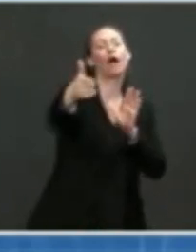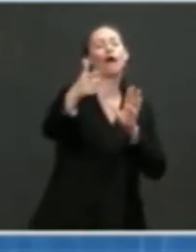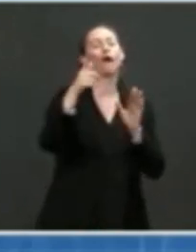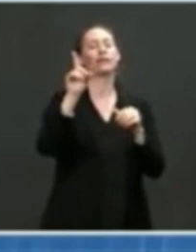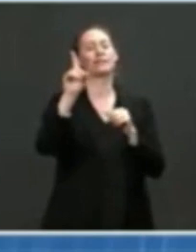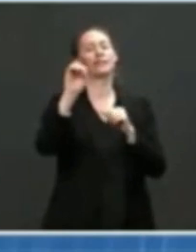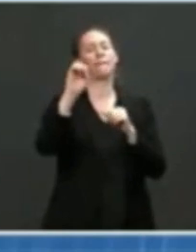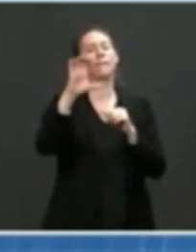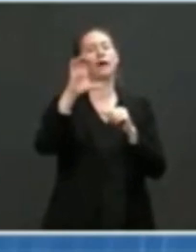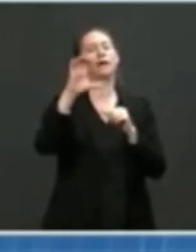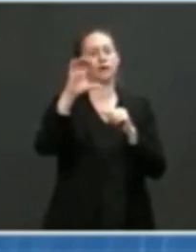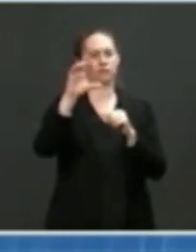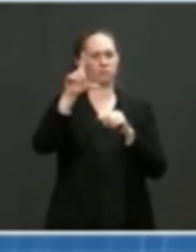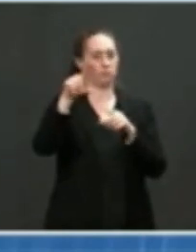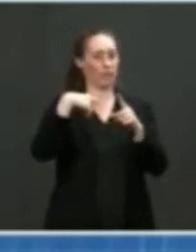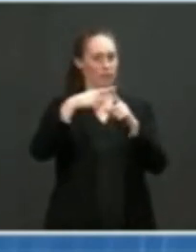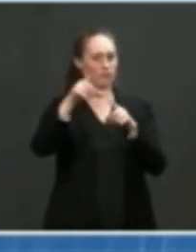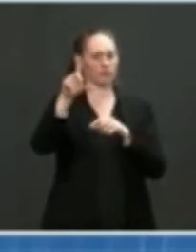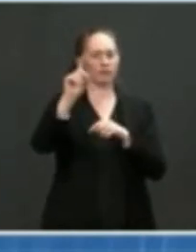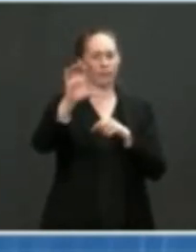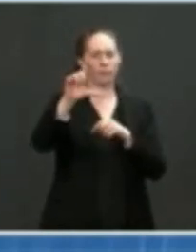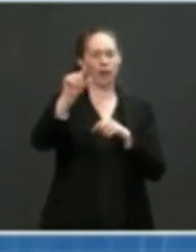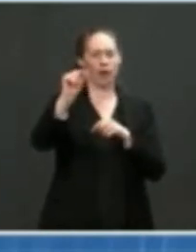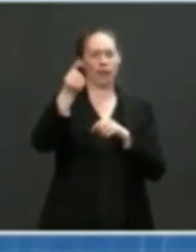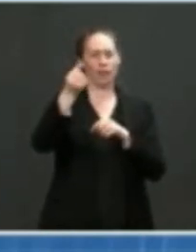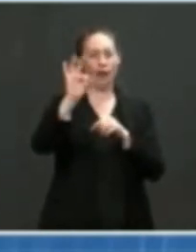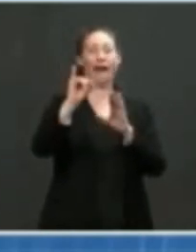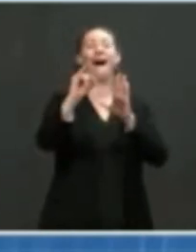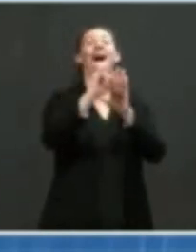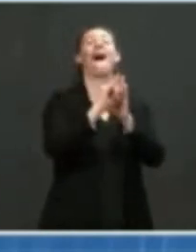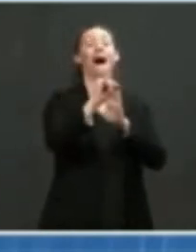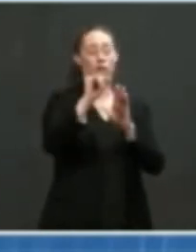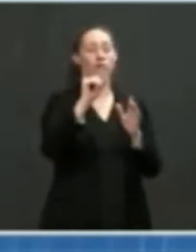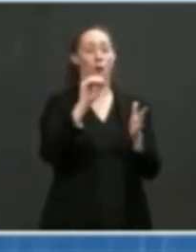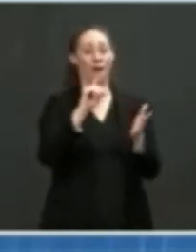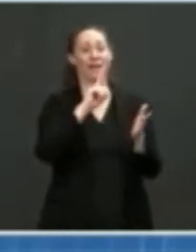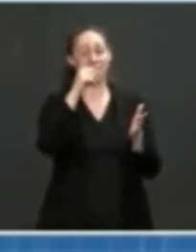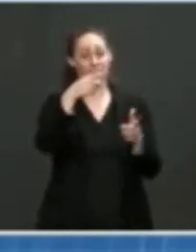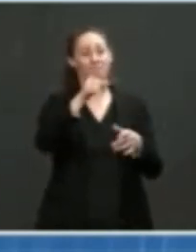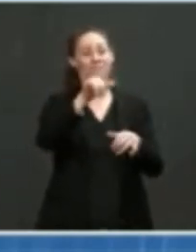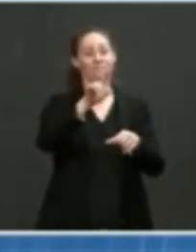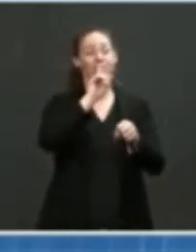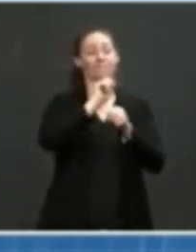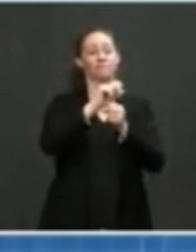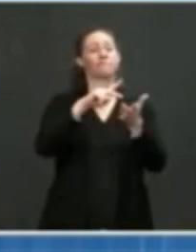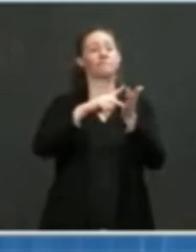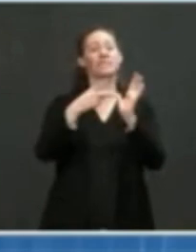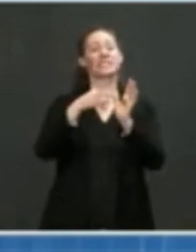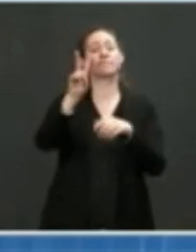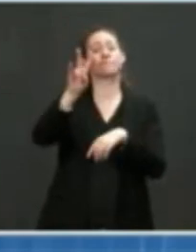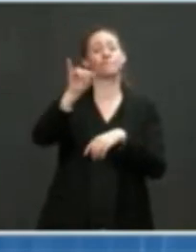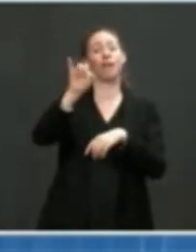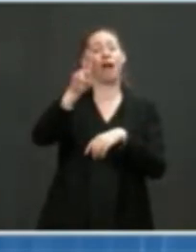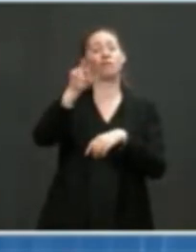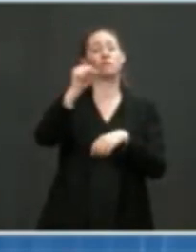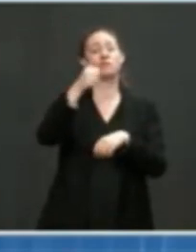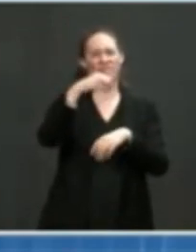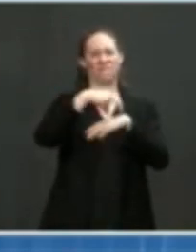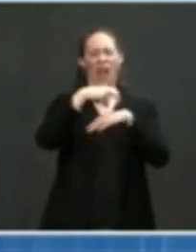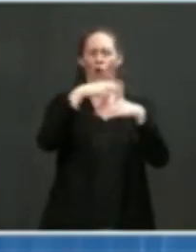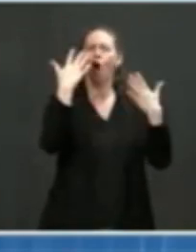If that were the case, the virus clearly could have adapted itself to a greater efficiency of